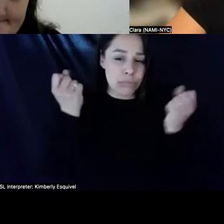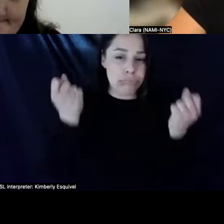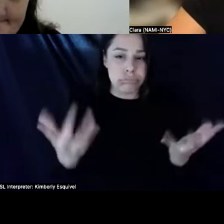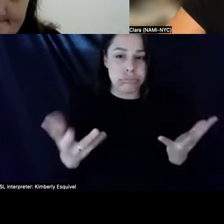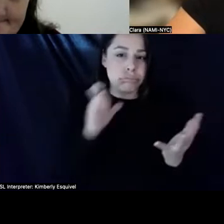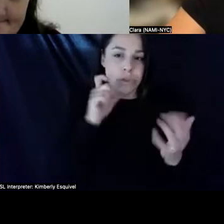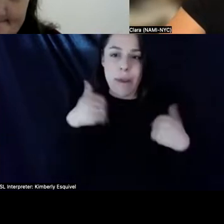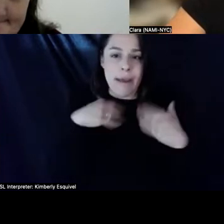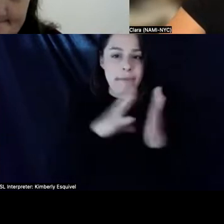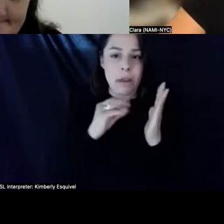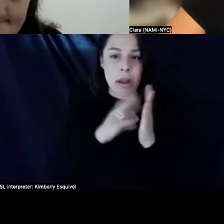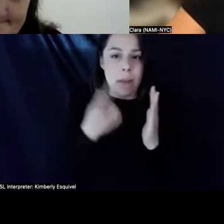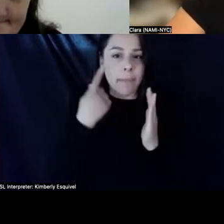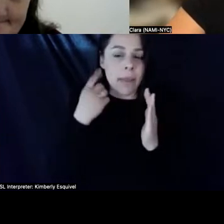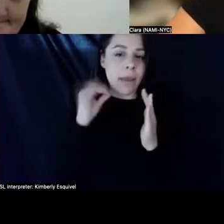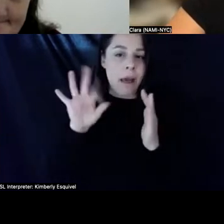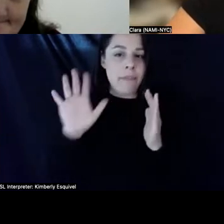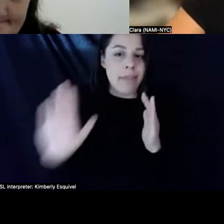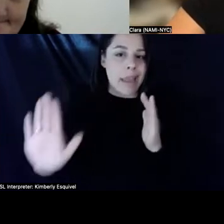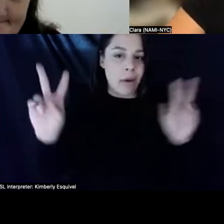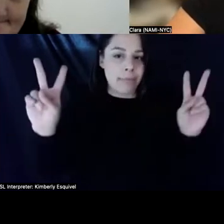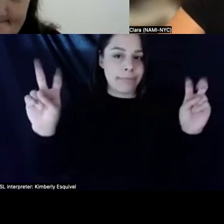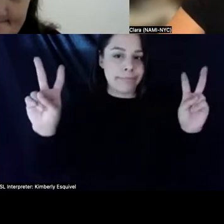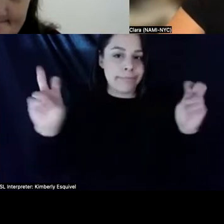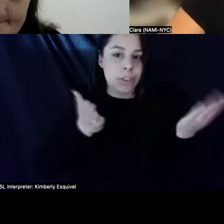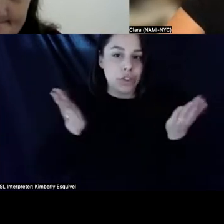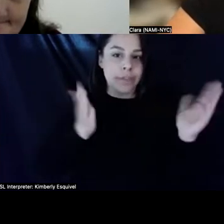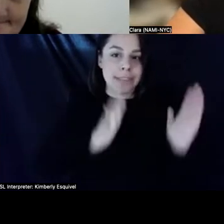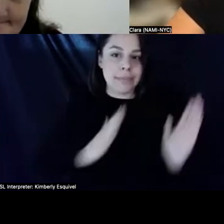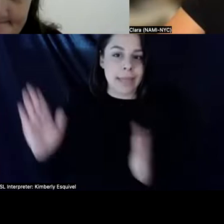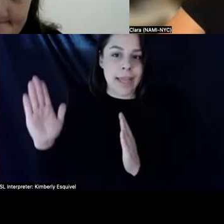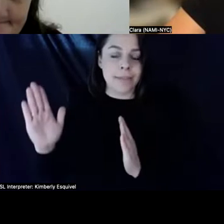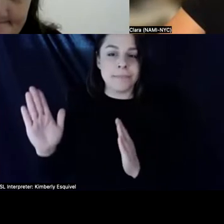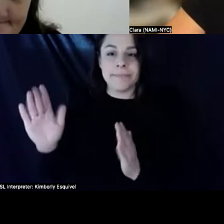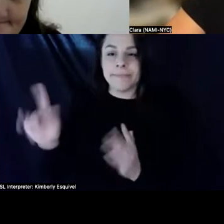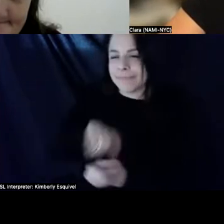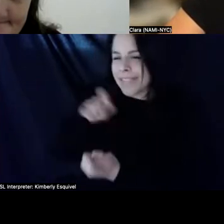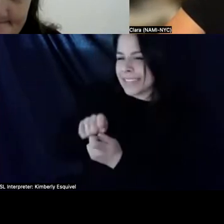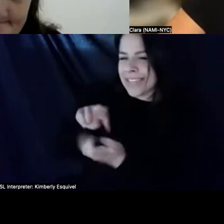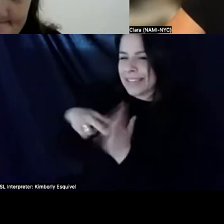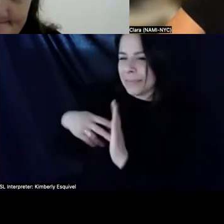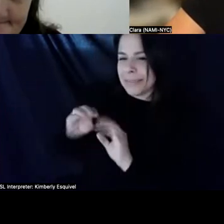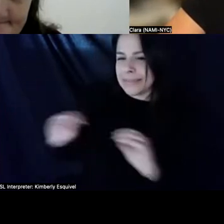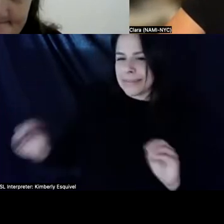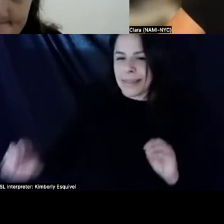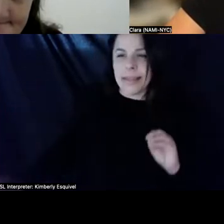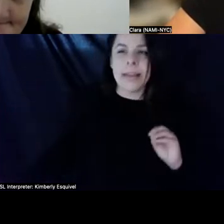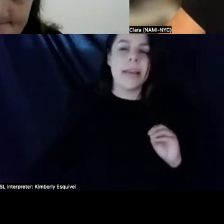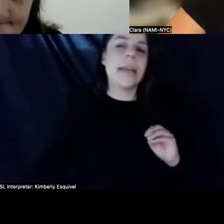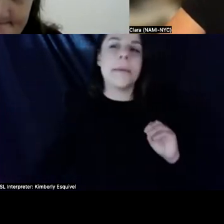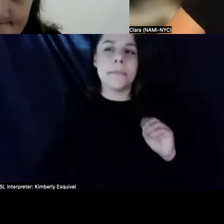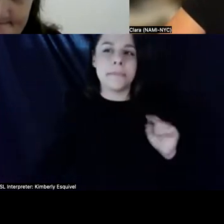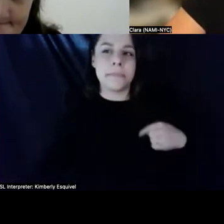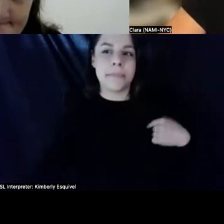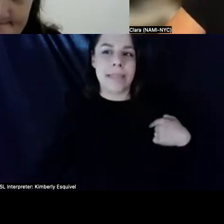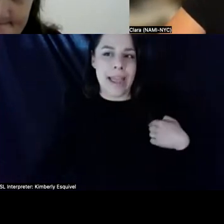copies of the so-called service plans. Exactly. That means nothing. Um, so there's a regulatory